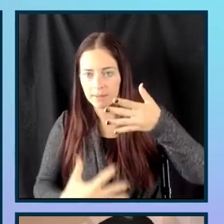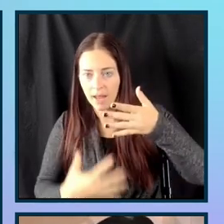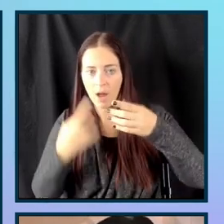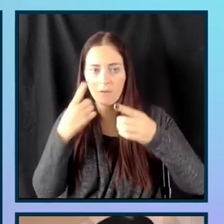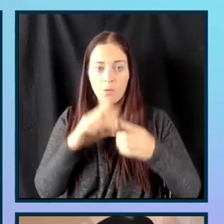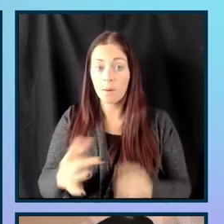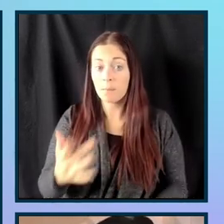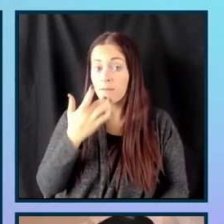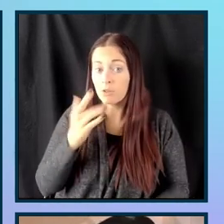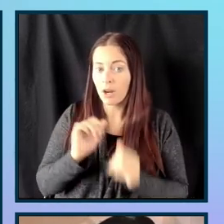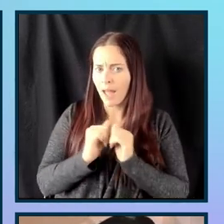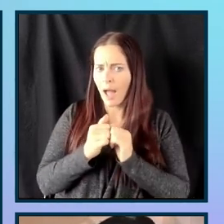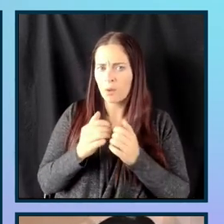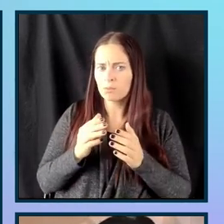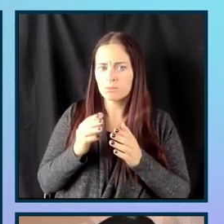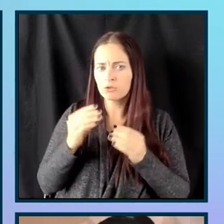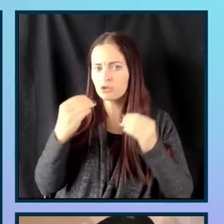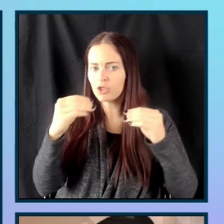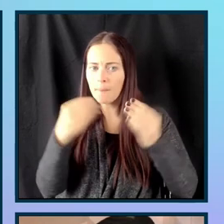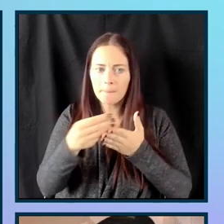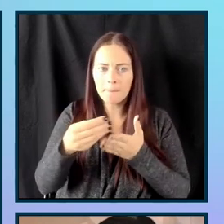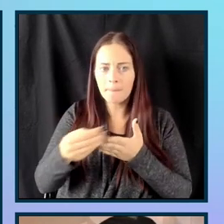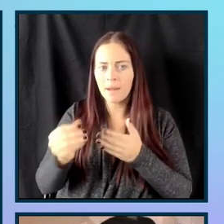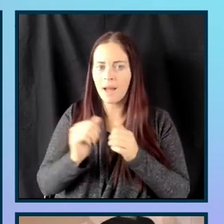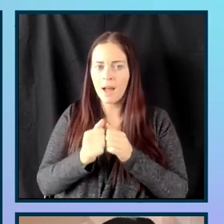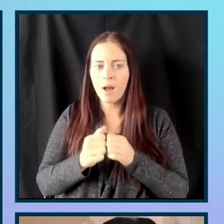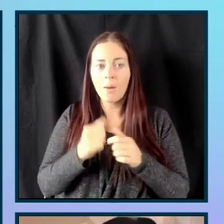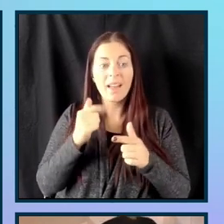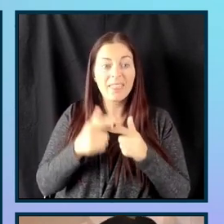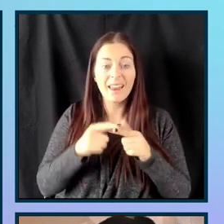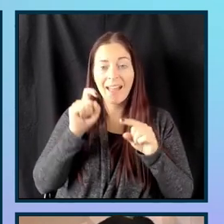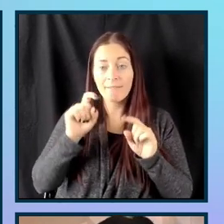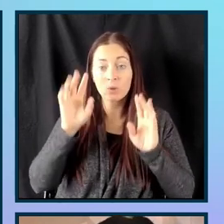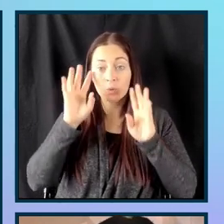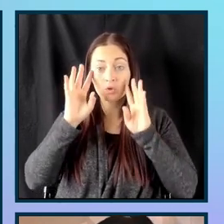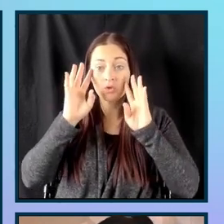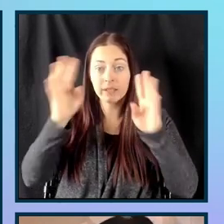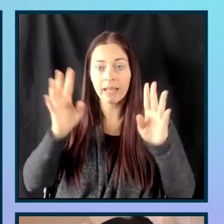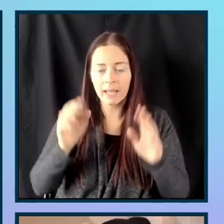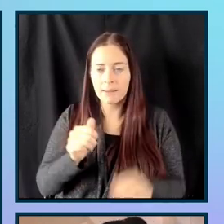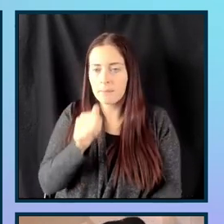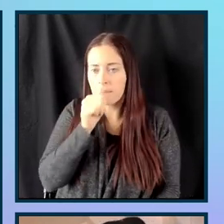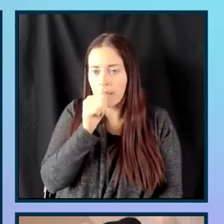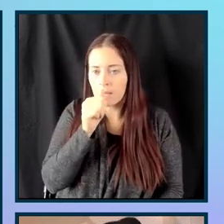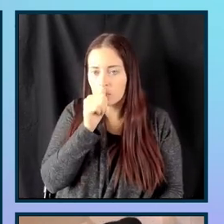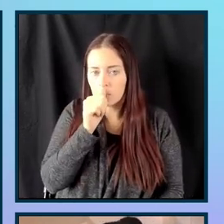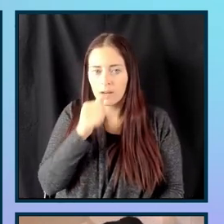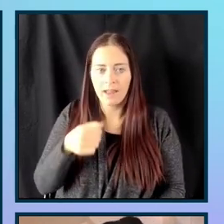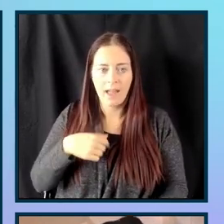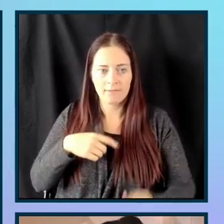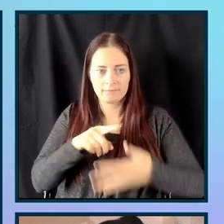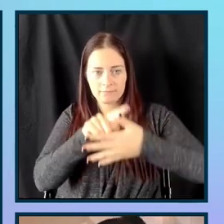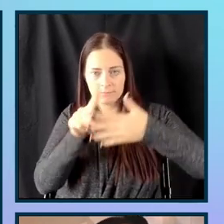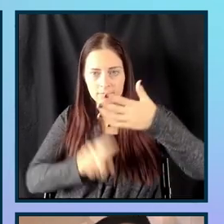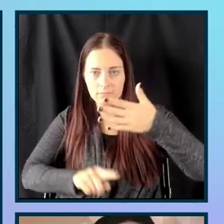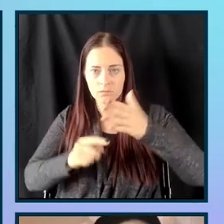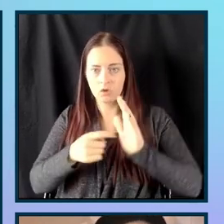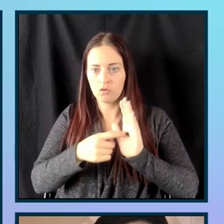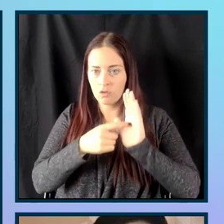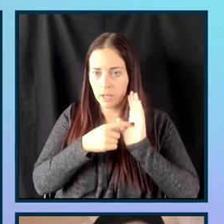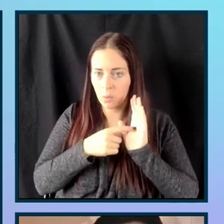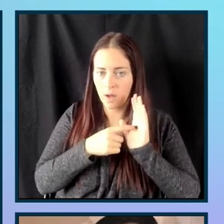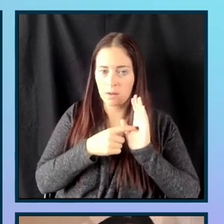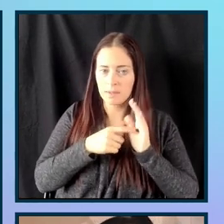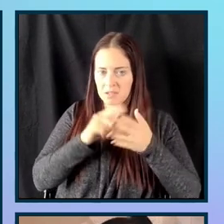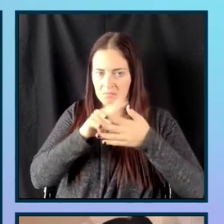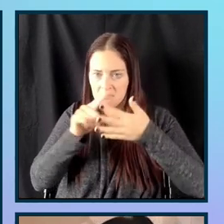And then it's asking me to create a new password. And then it does have a list of requirements for having a password that is at